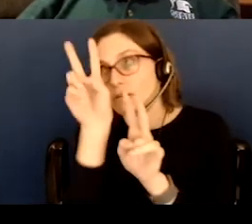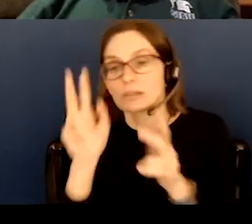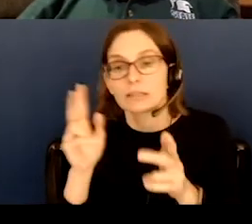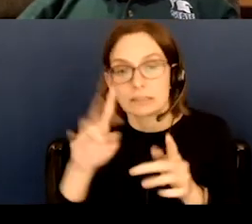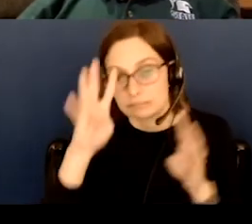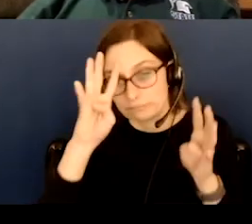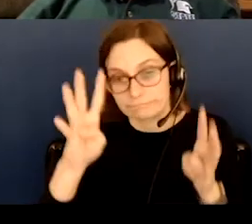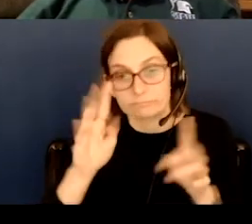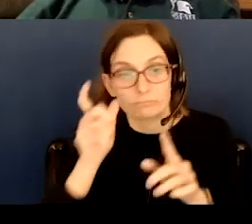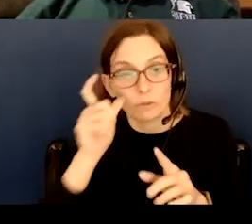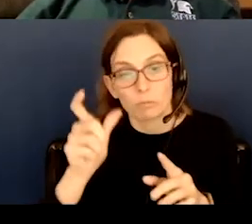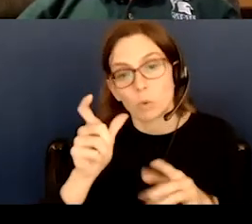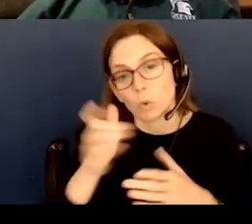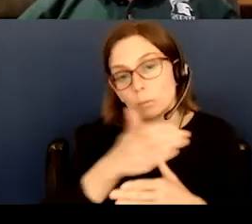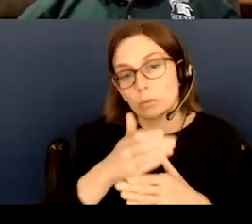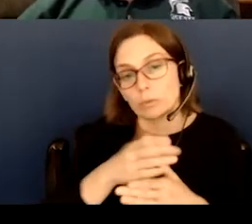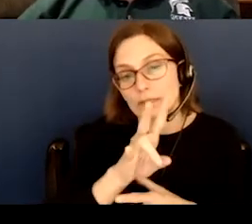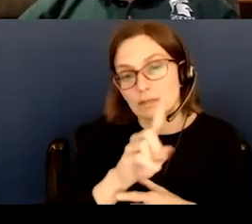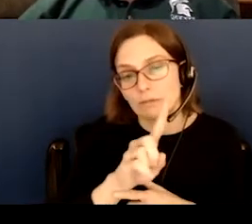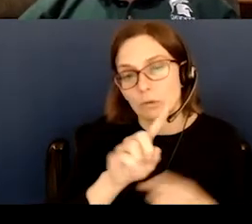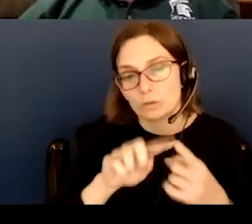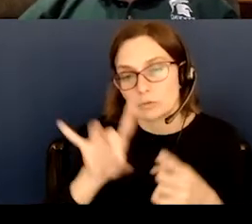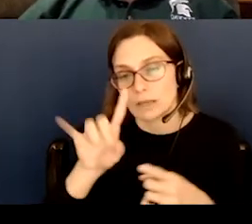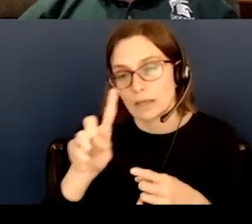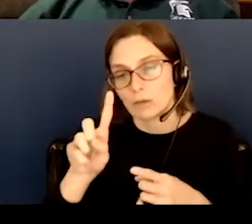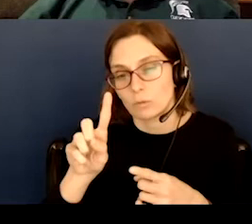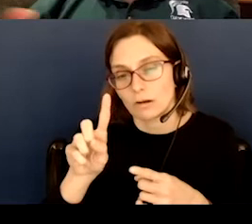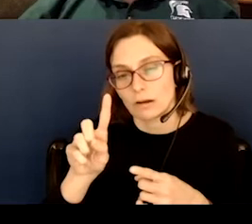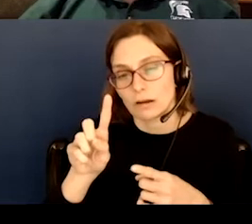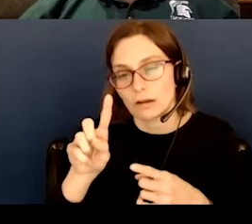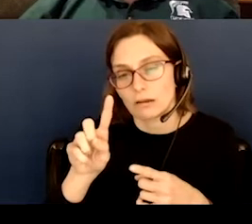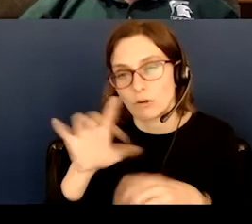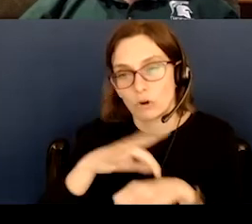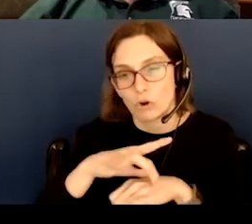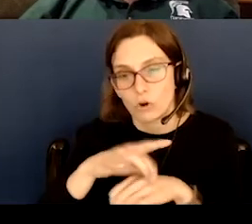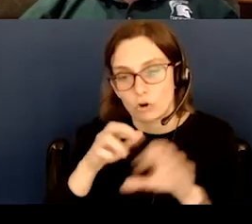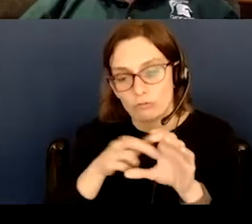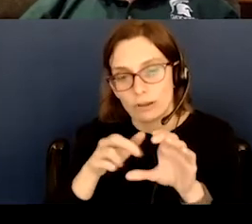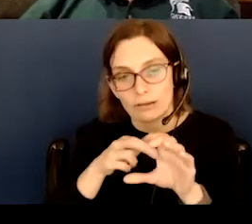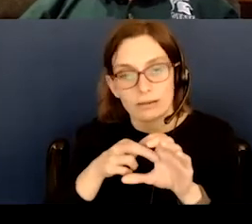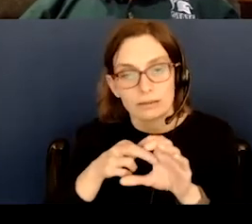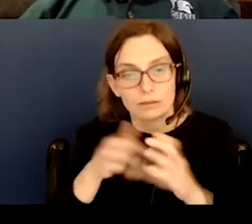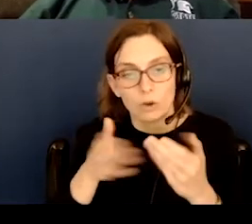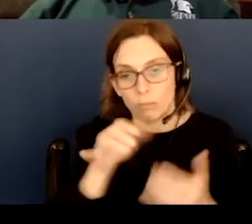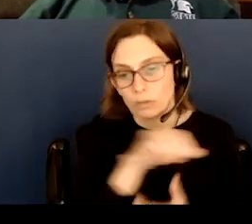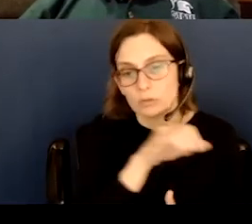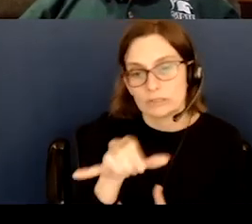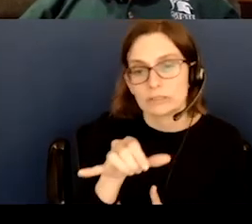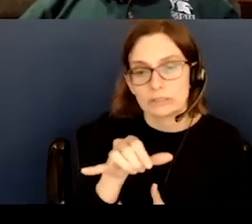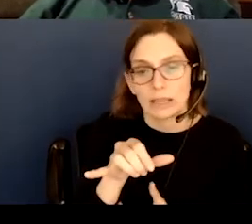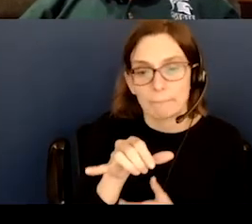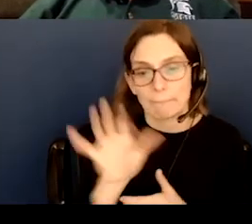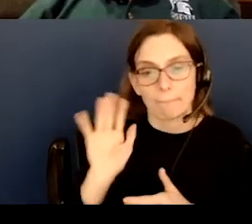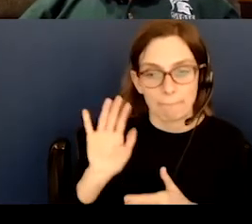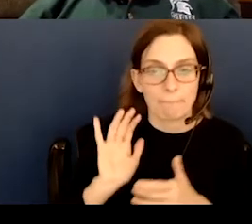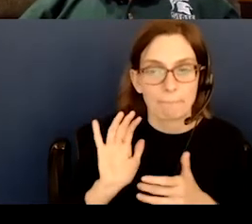the moon was between 71 and 81 earth radii, fairly consistent with Anaxagoras. But we